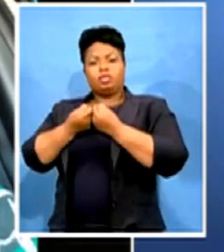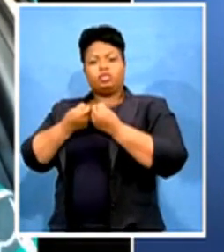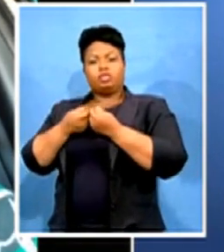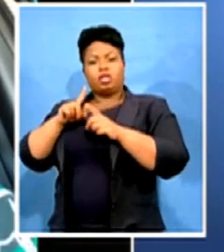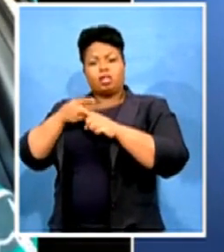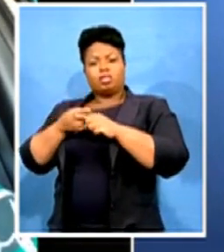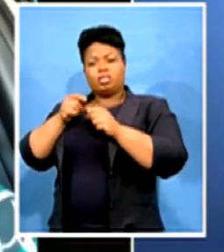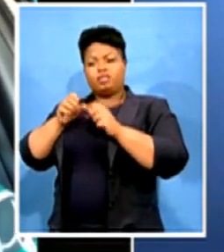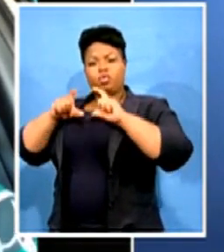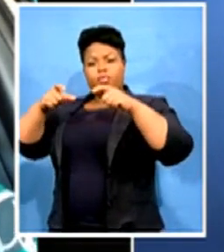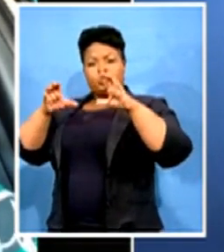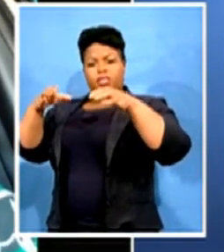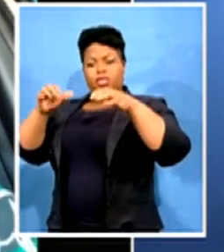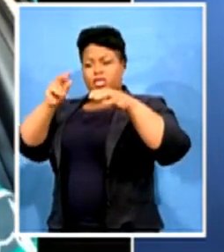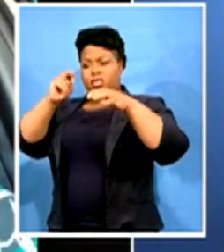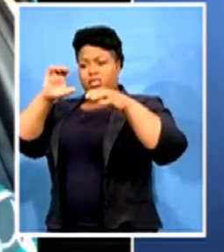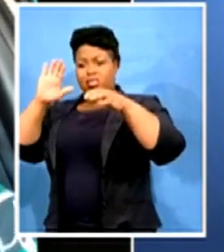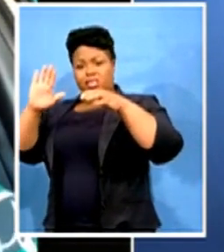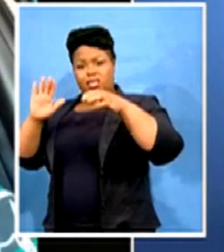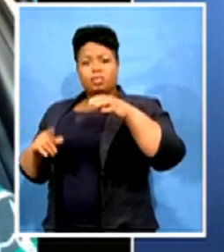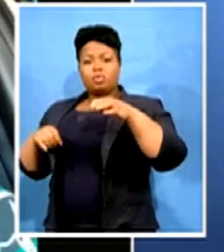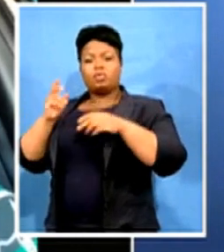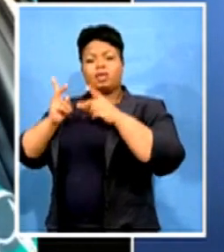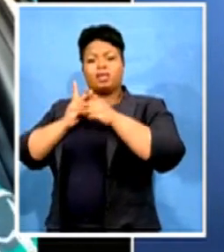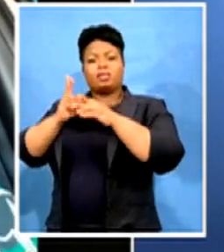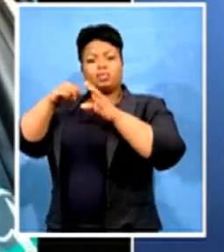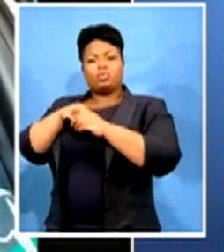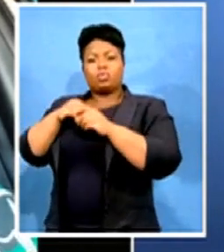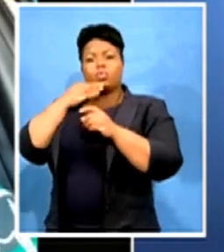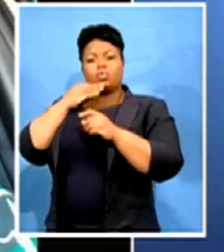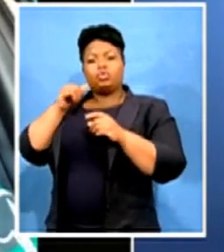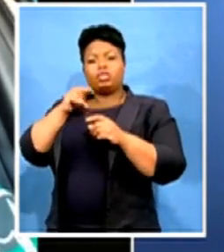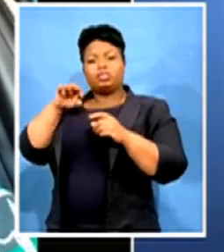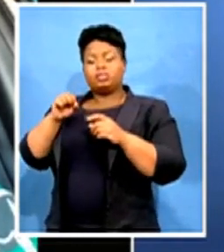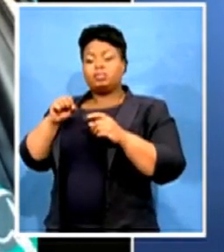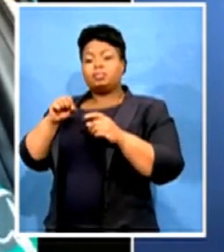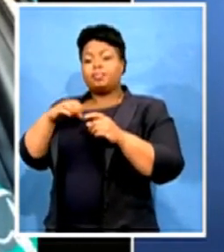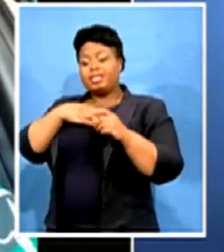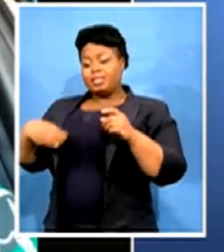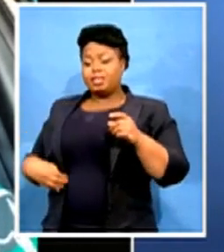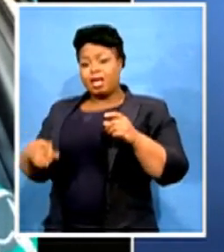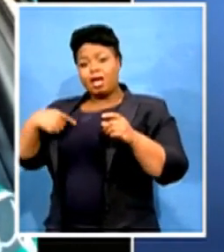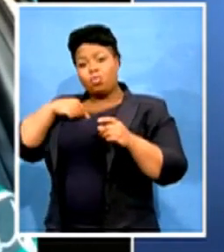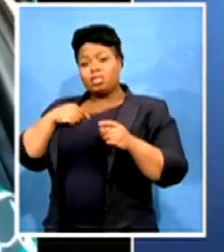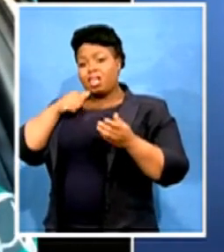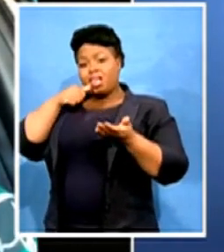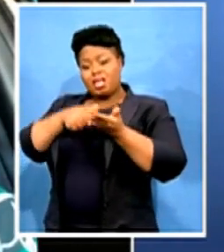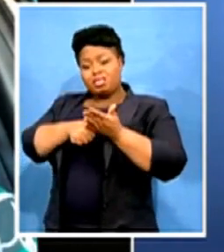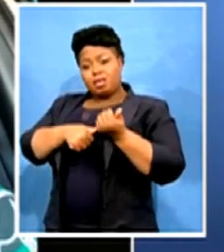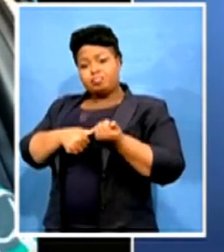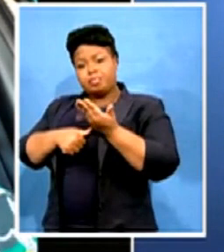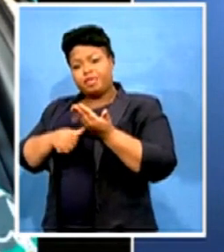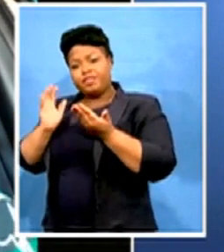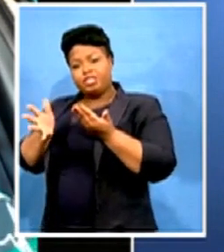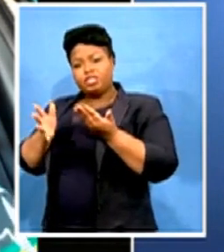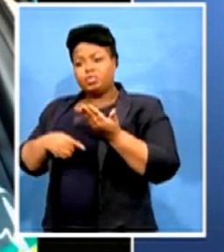our president, has issued out a letter to say wherever we pick up elements. Because, remember,